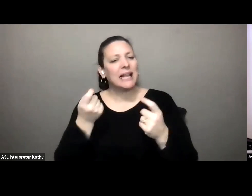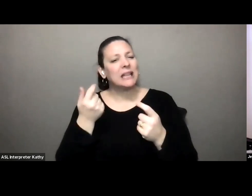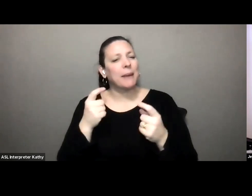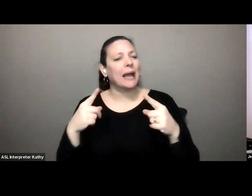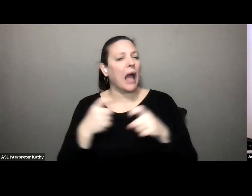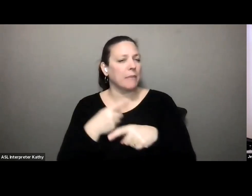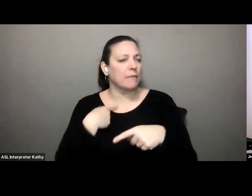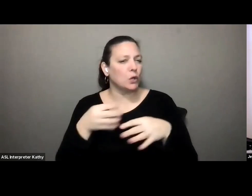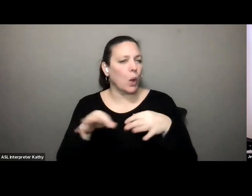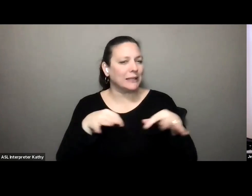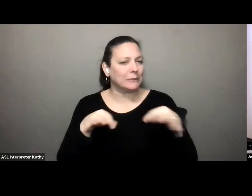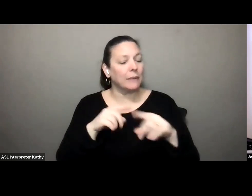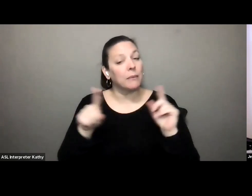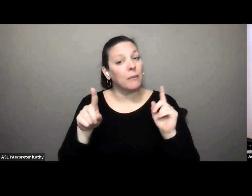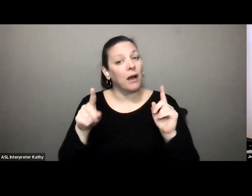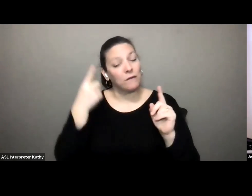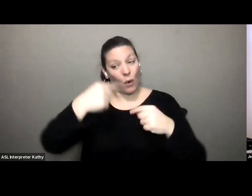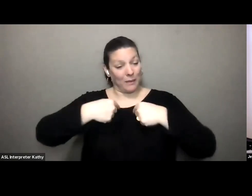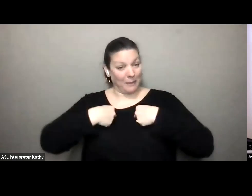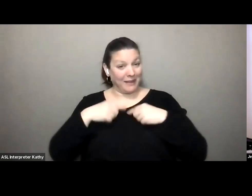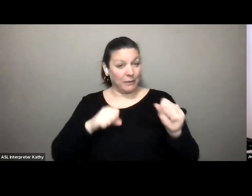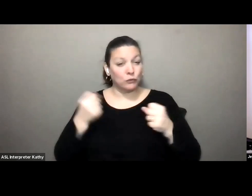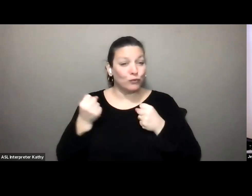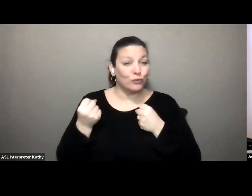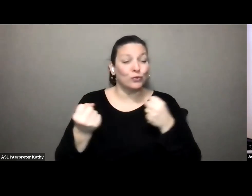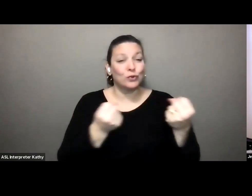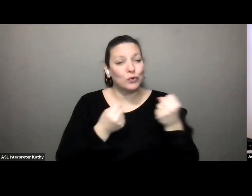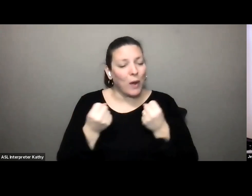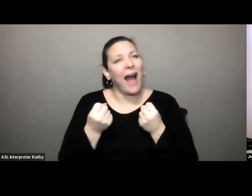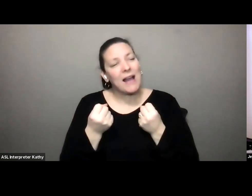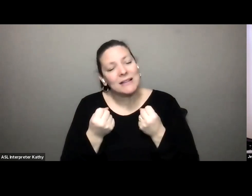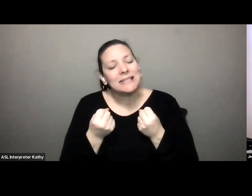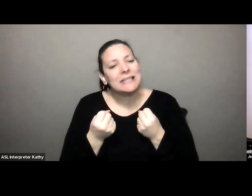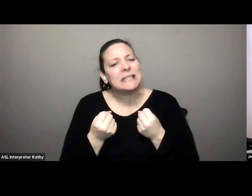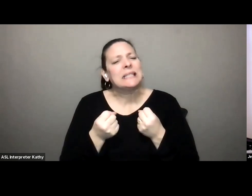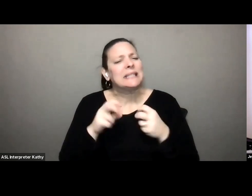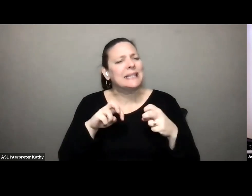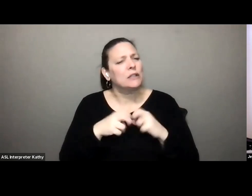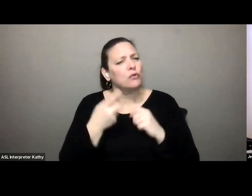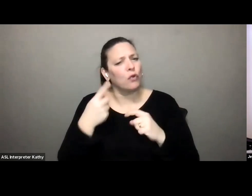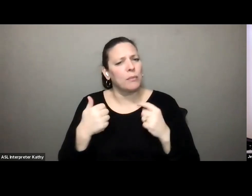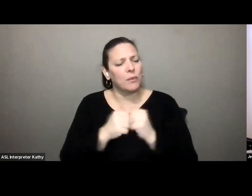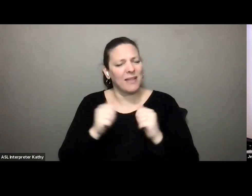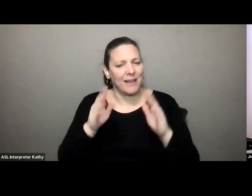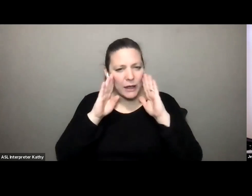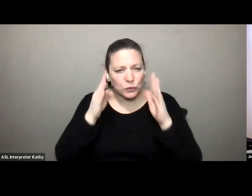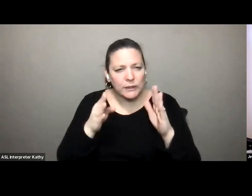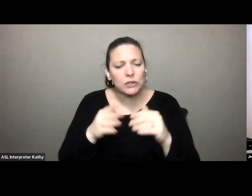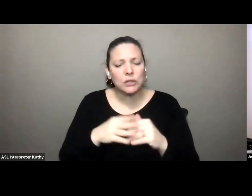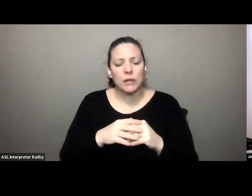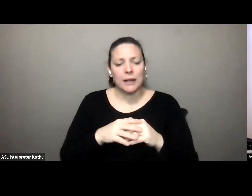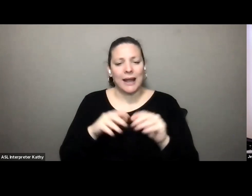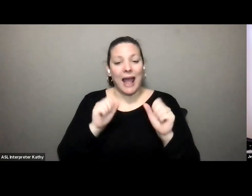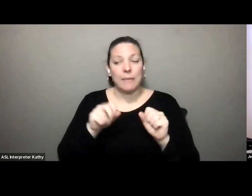into but as far as driving um it's issues of concentration um being able to